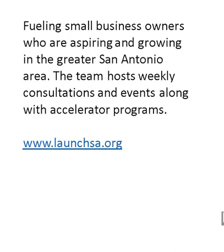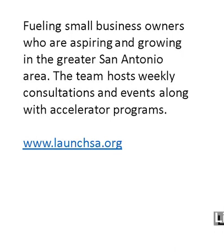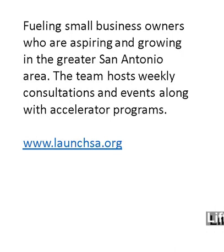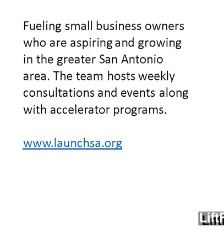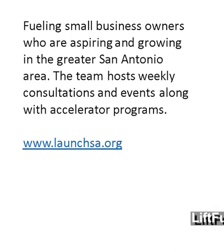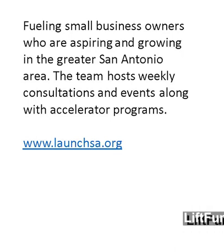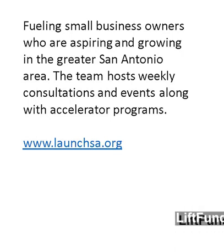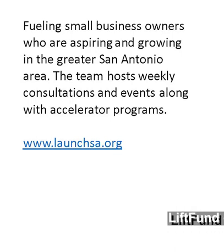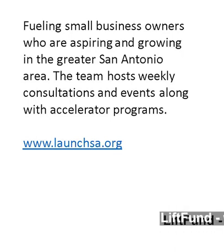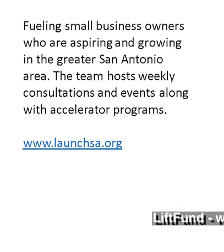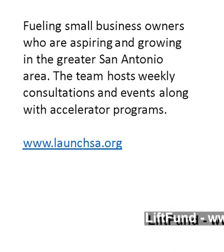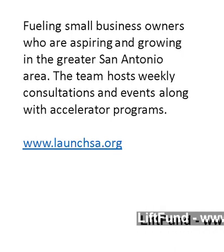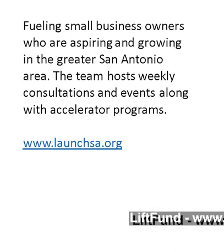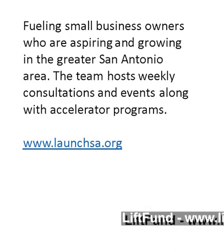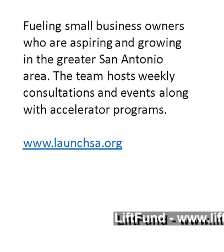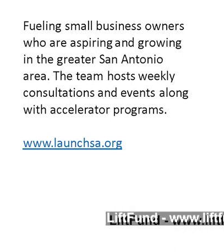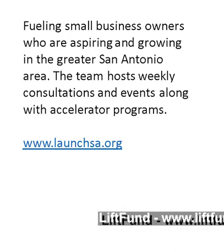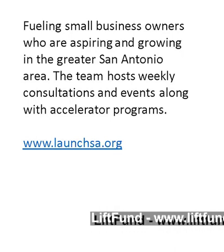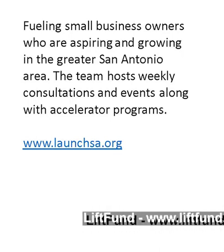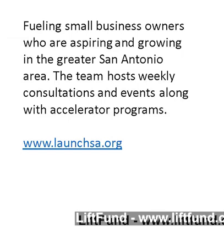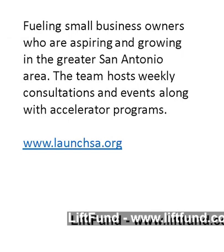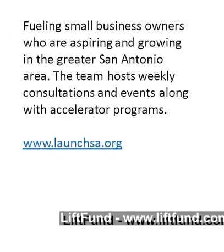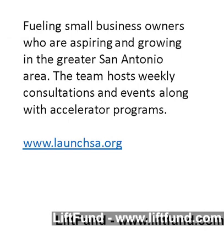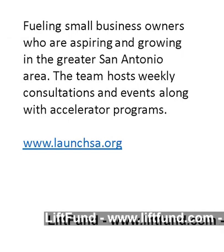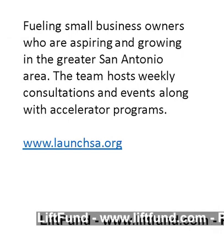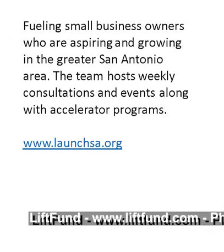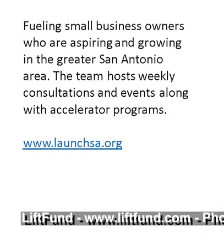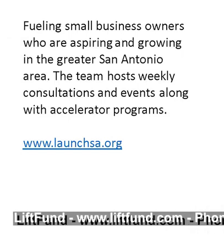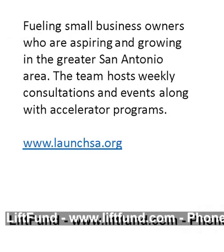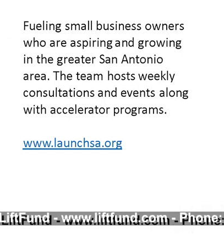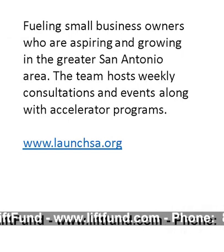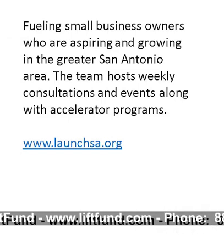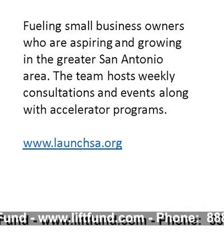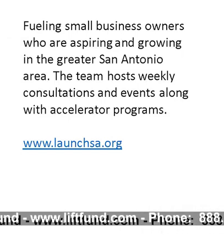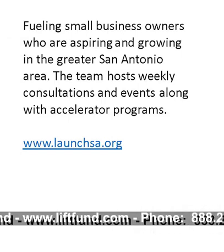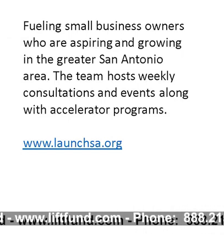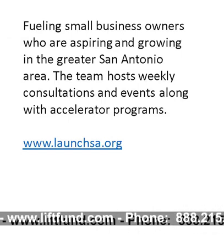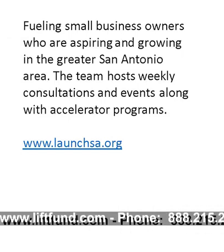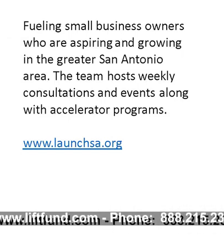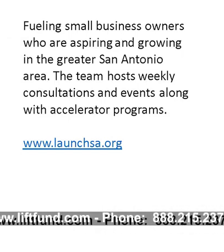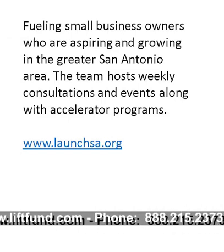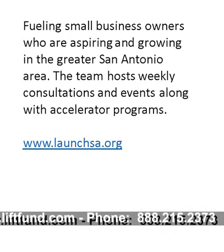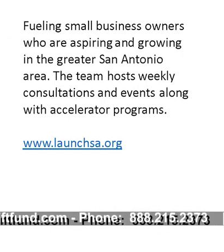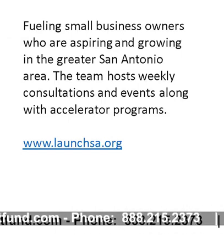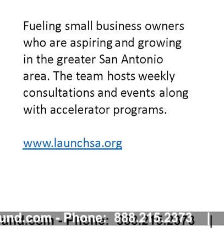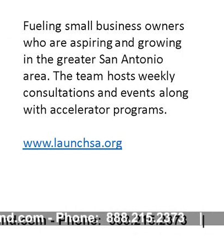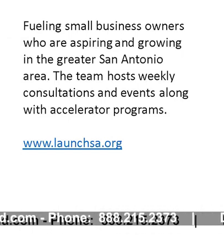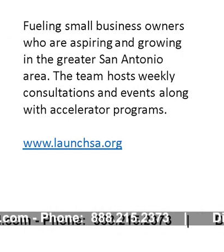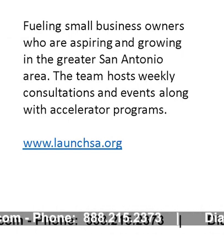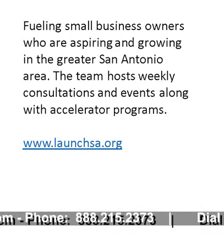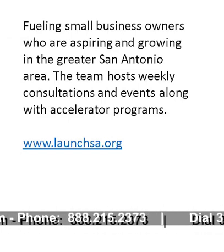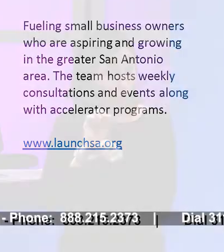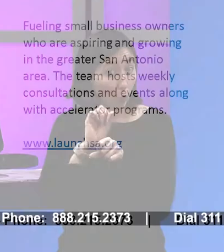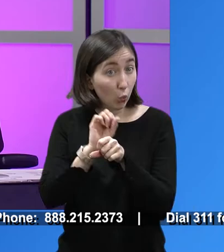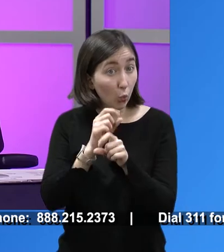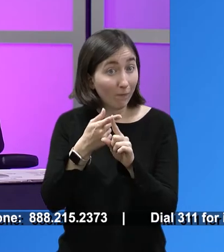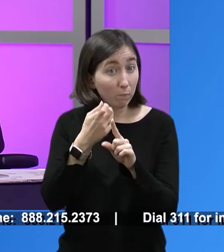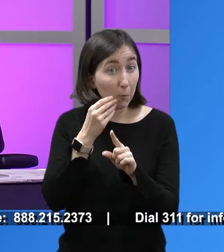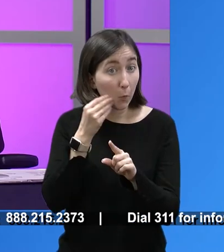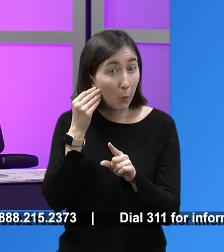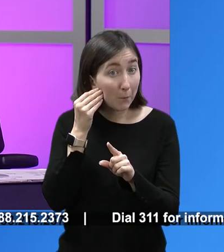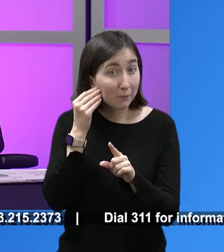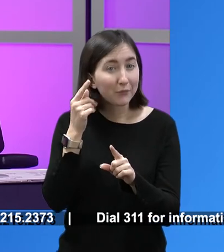we have office space that's available. So you've been working at home. We all have been working from home a lot lately.